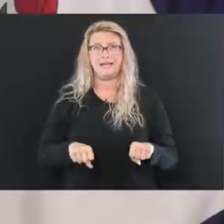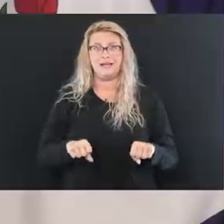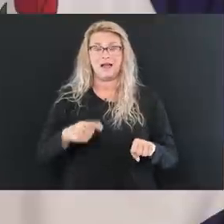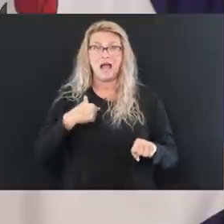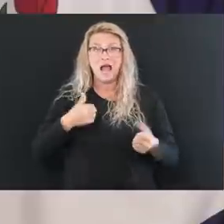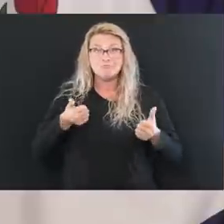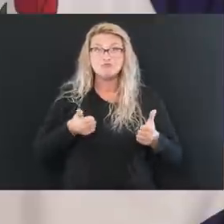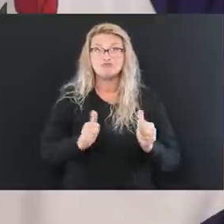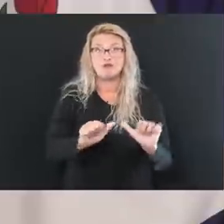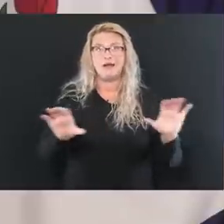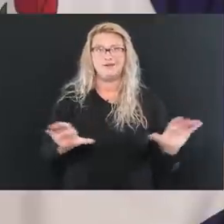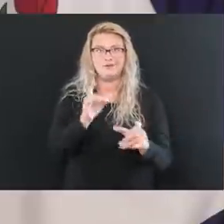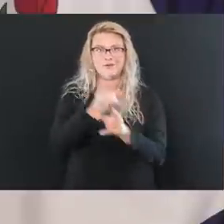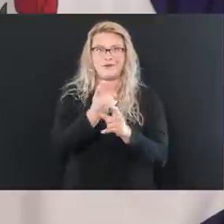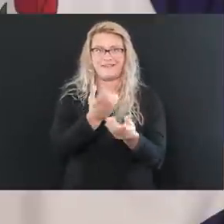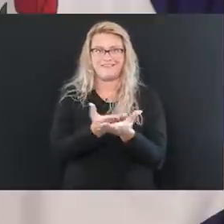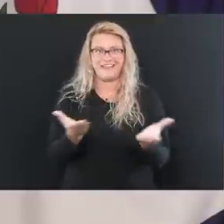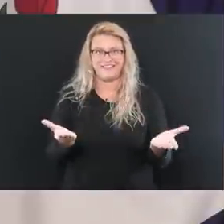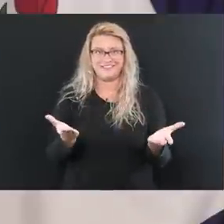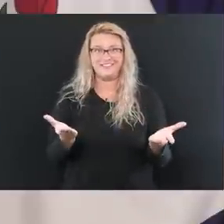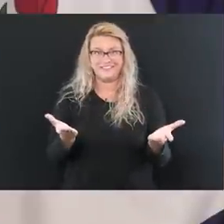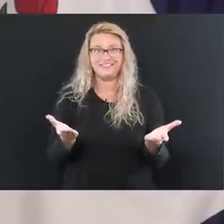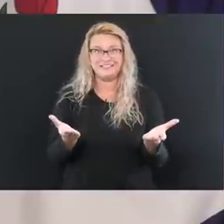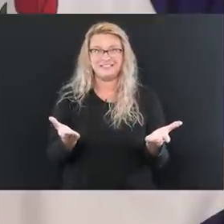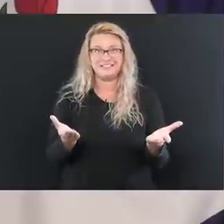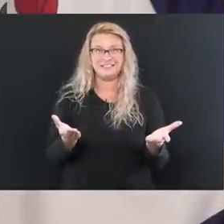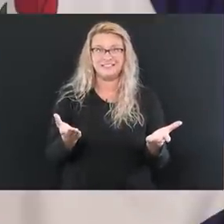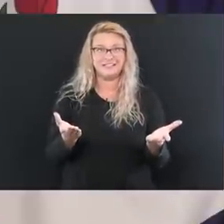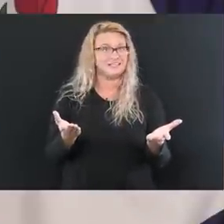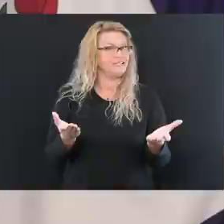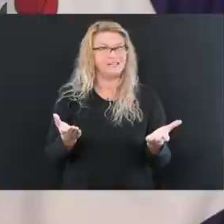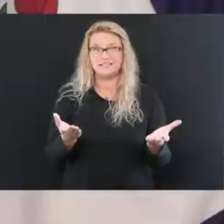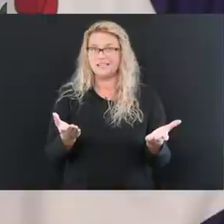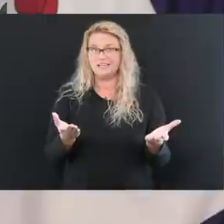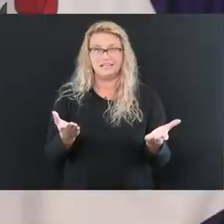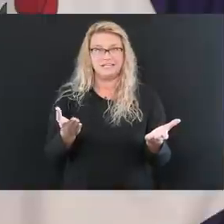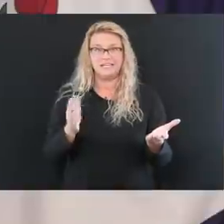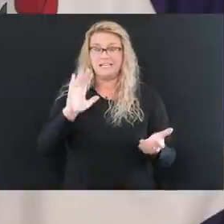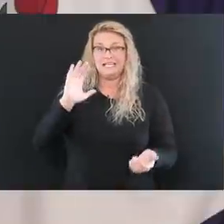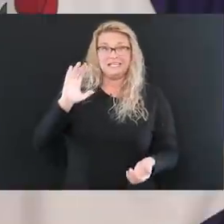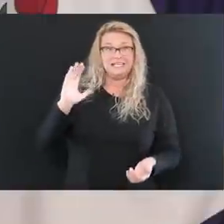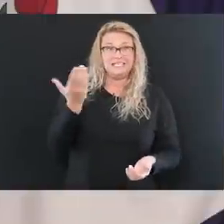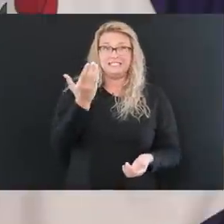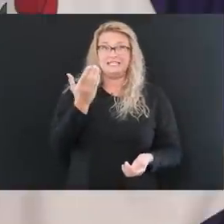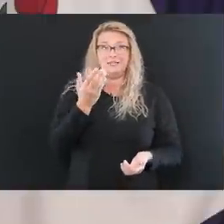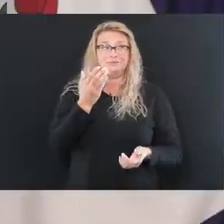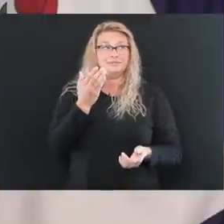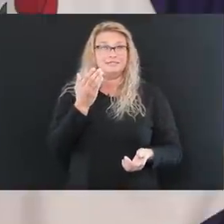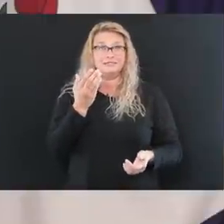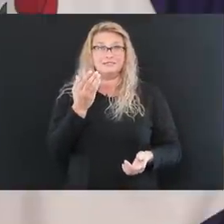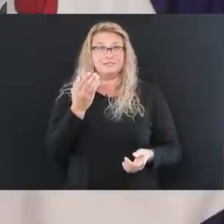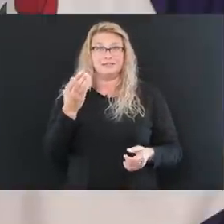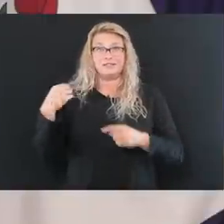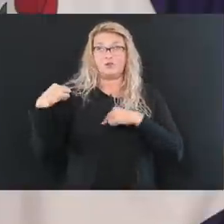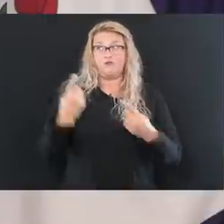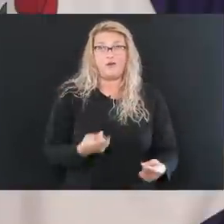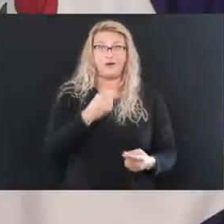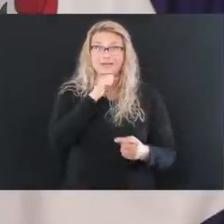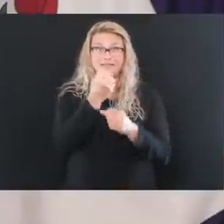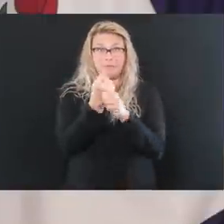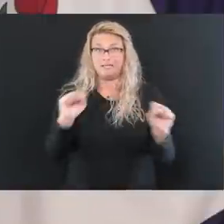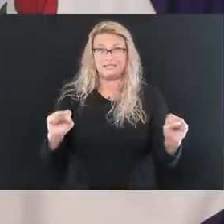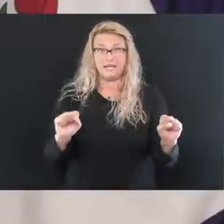right thing there from the standpoint of opening, but we just seem, seem like we can't handle it in a safe manner and everything. And so